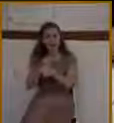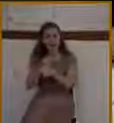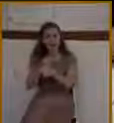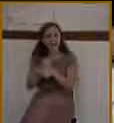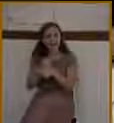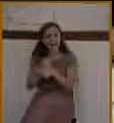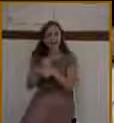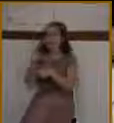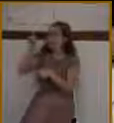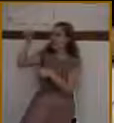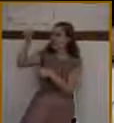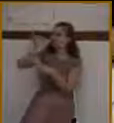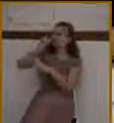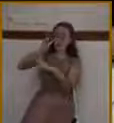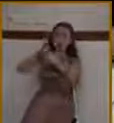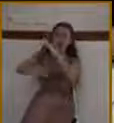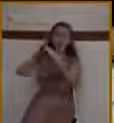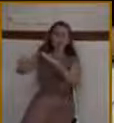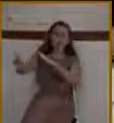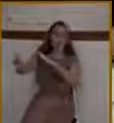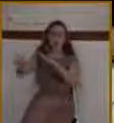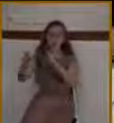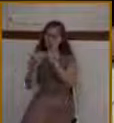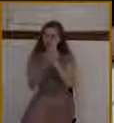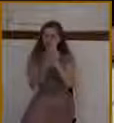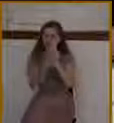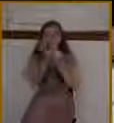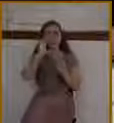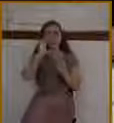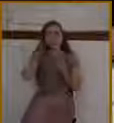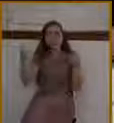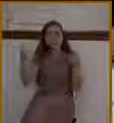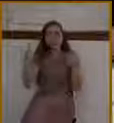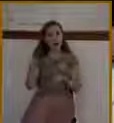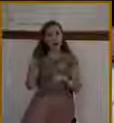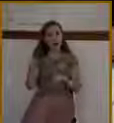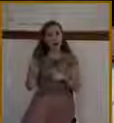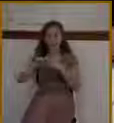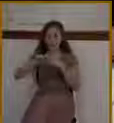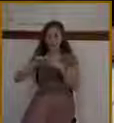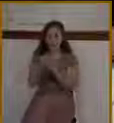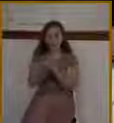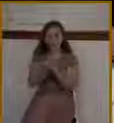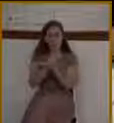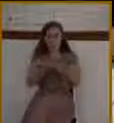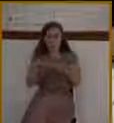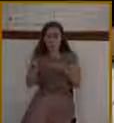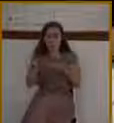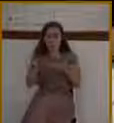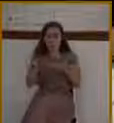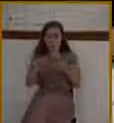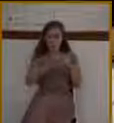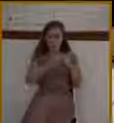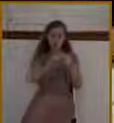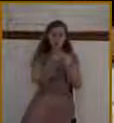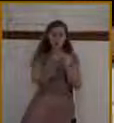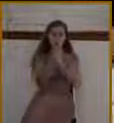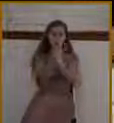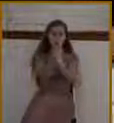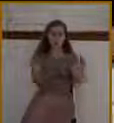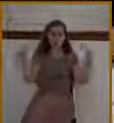to start off the week when redemption would take place with the Messiah.